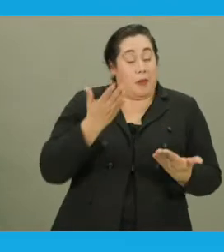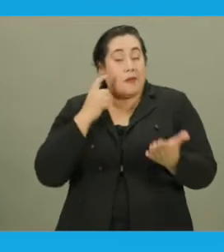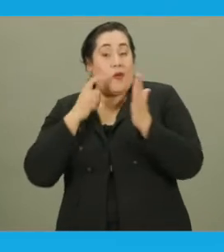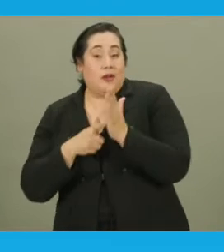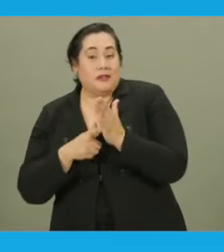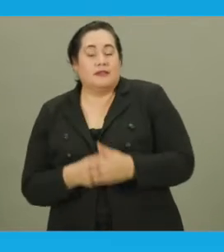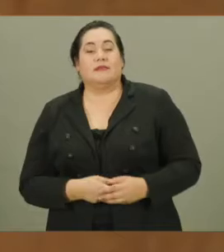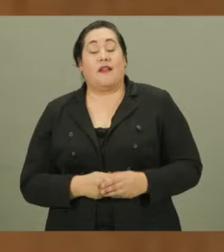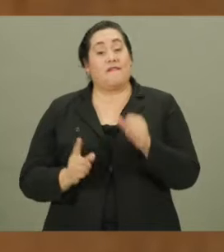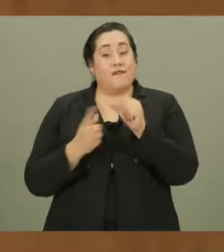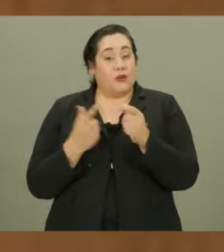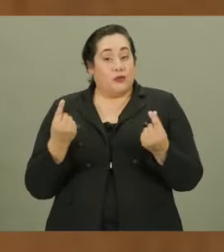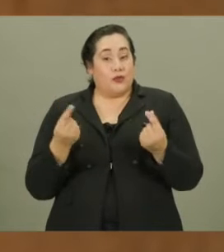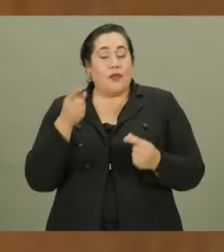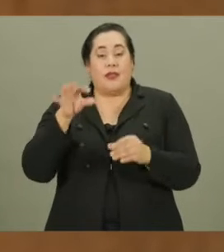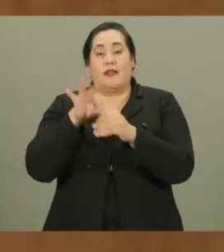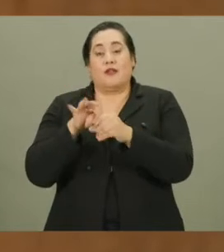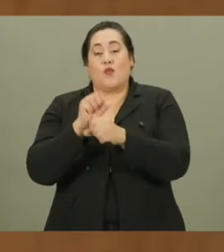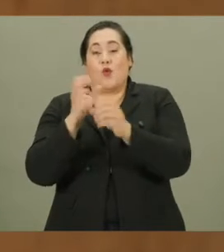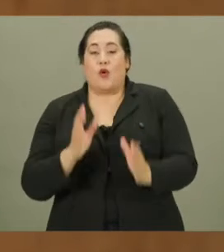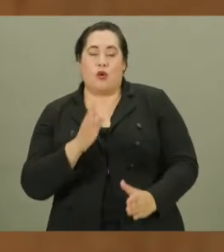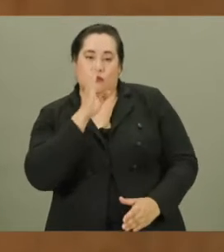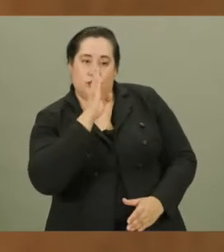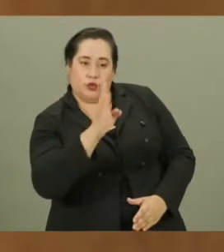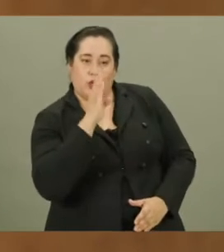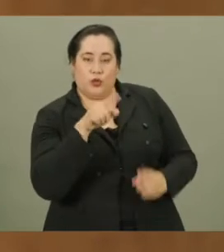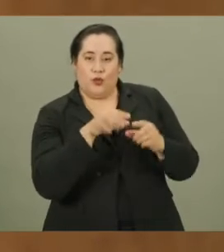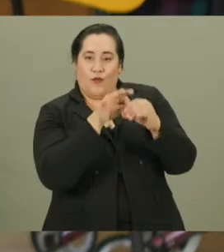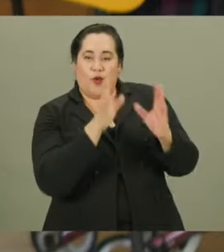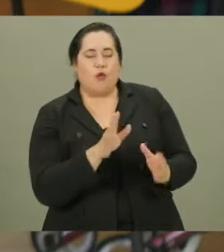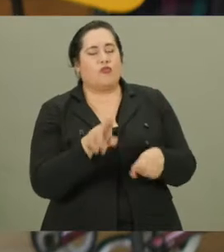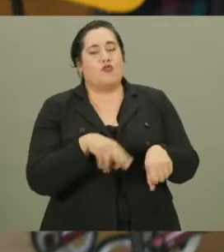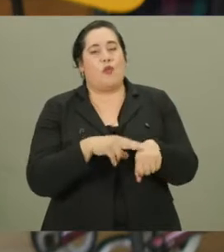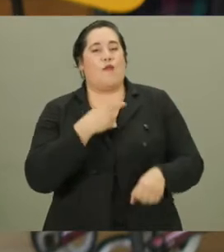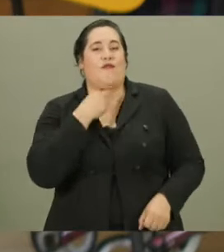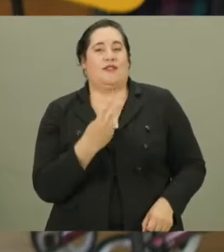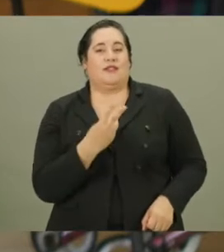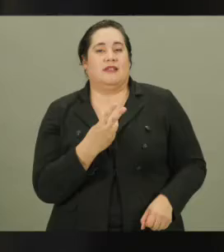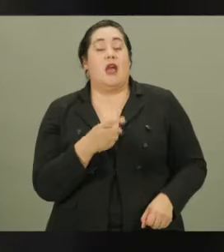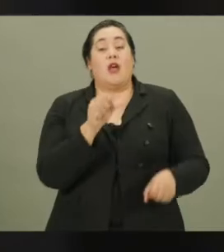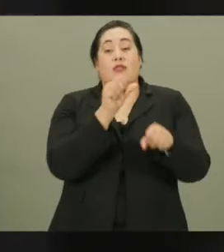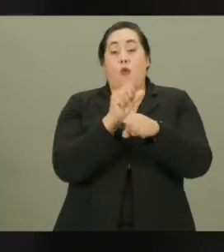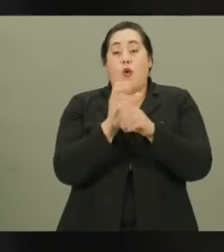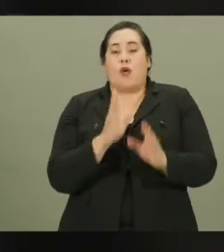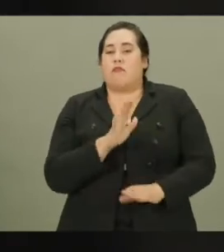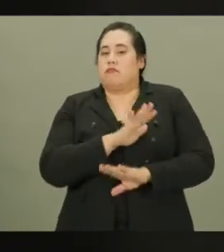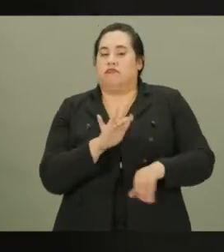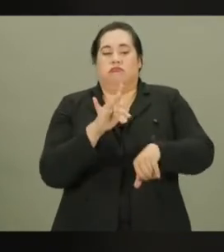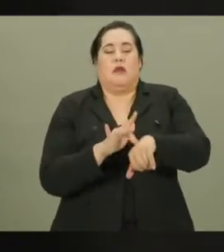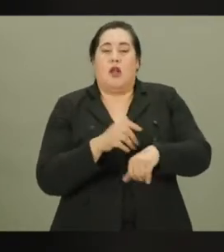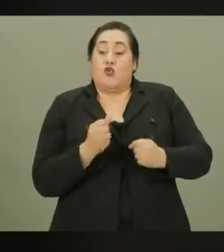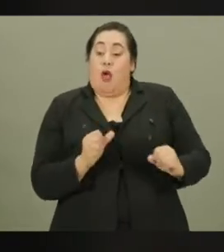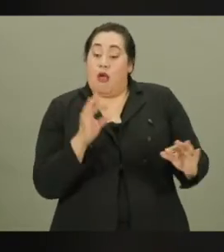may not have noticed. First, the election worker talked directly to the voter in a normal voice and the worker did not